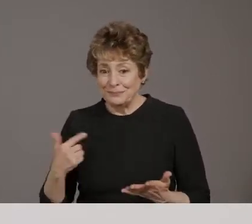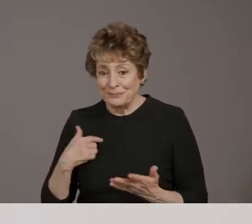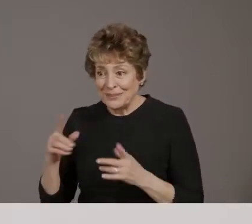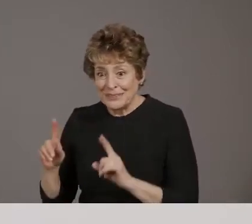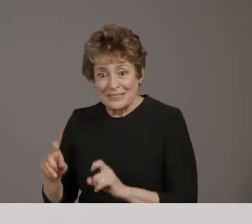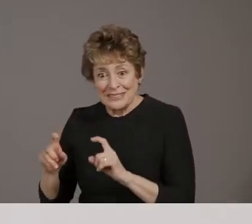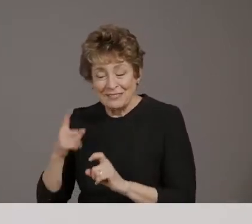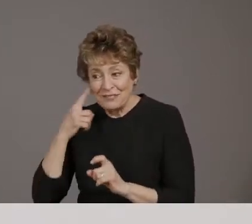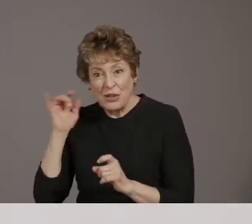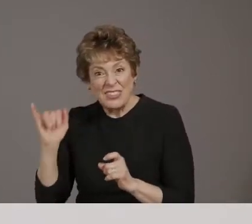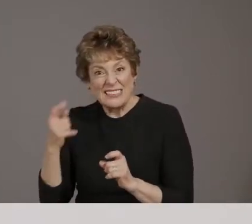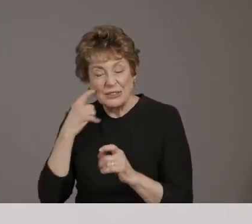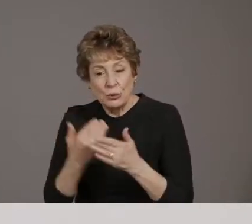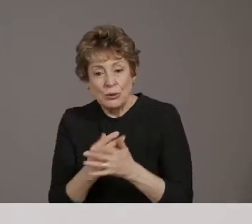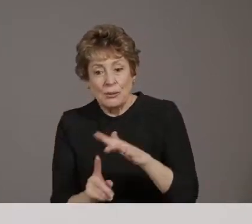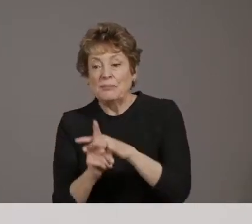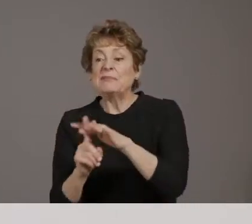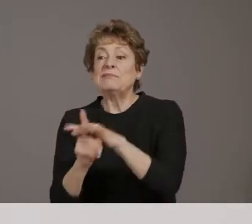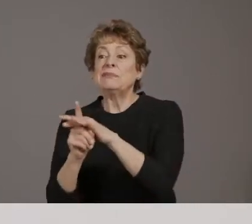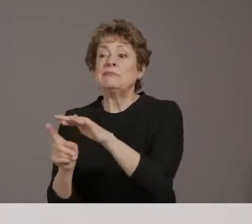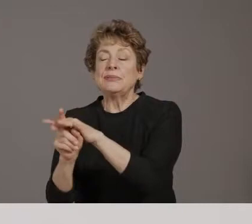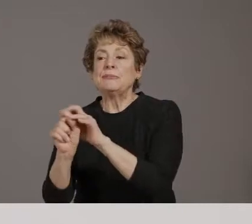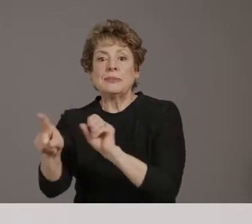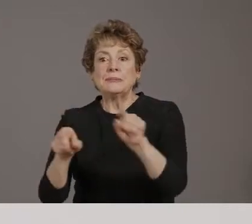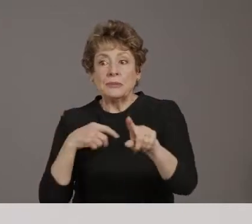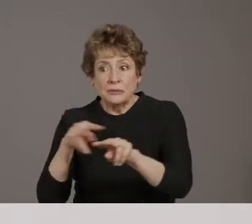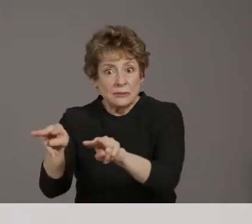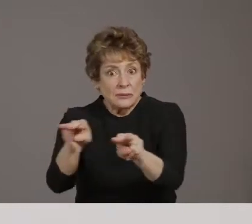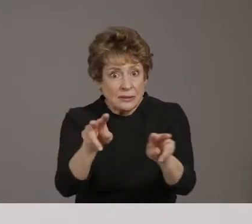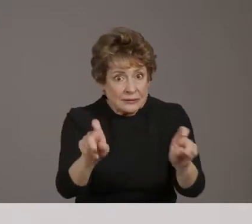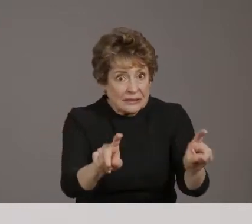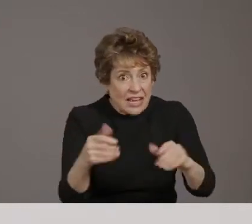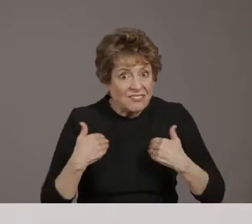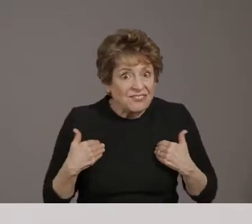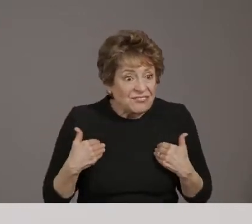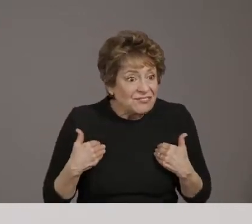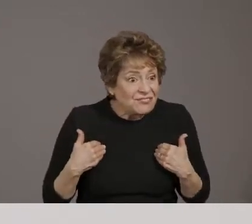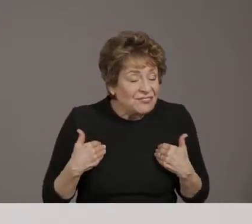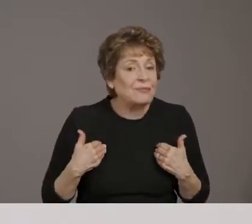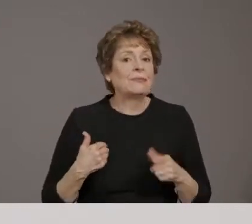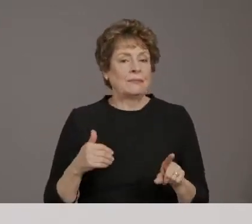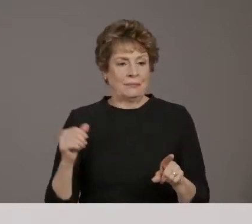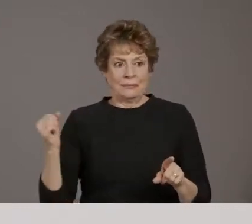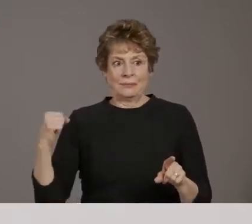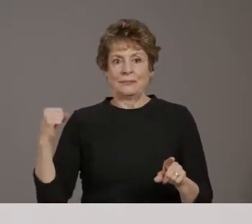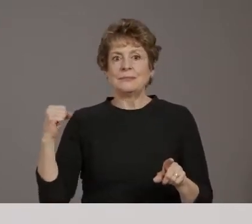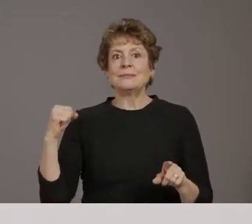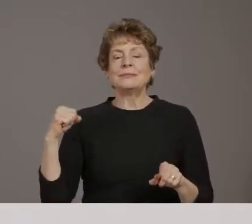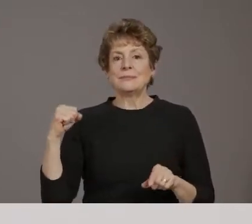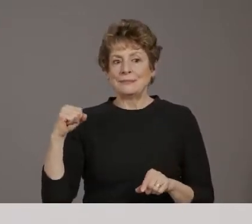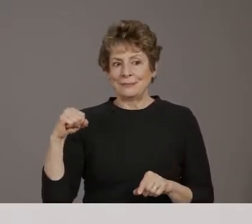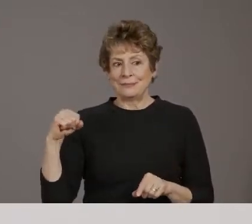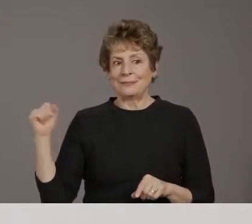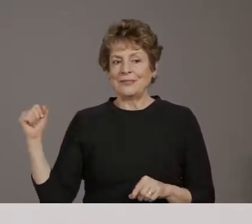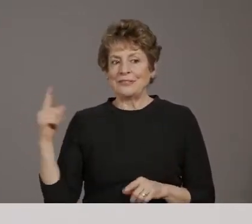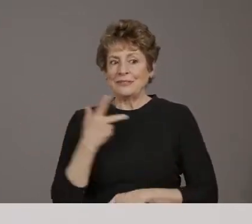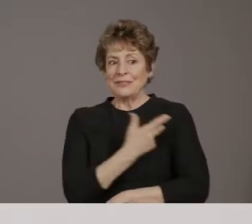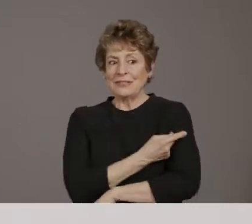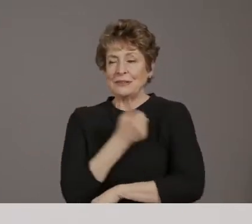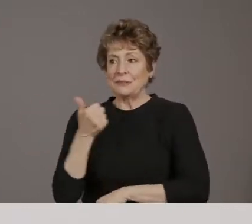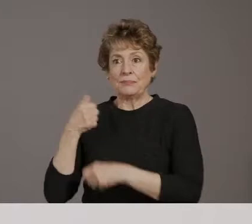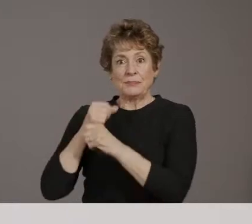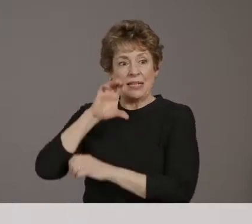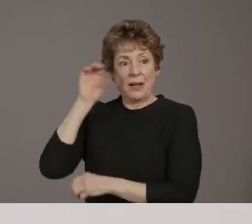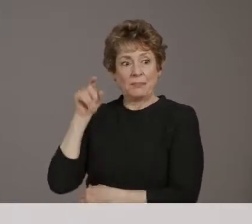those currently? Yeah. So there's, um, the, the, the drug manufacturers are actually doing the, like the, uh, efficacy